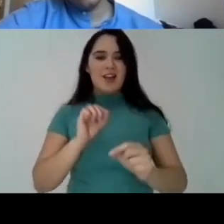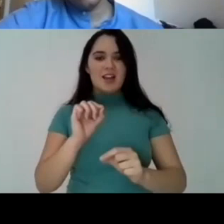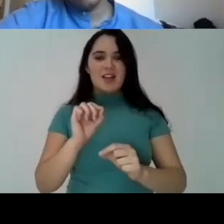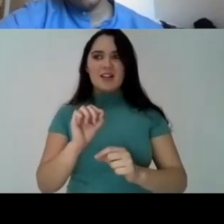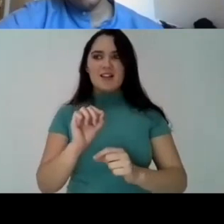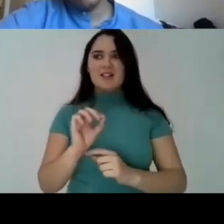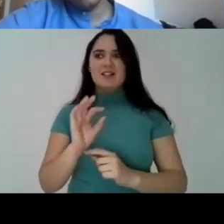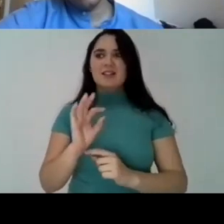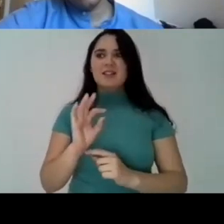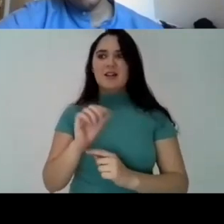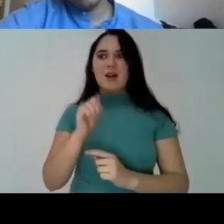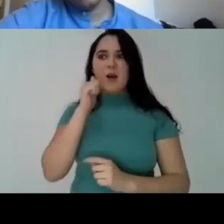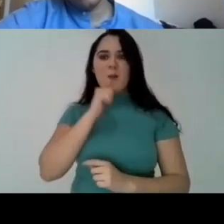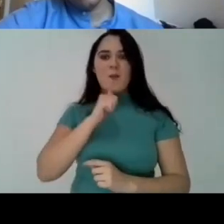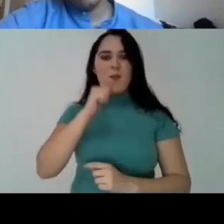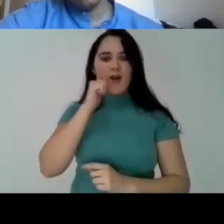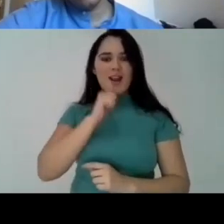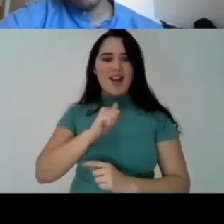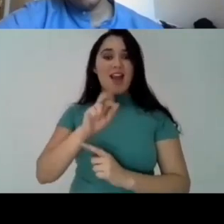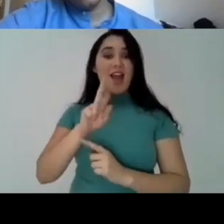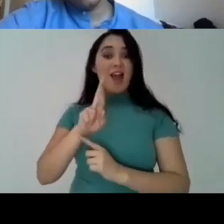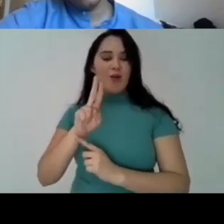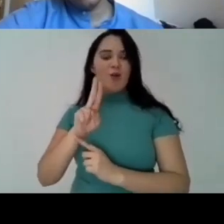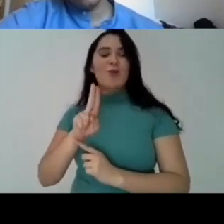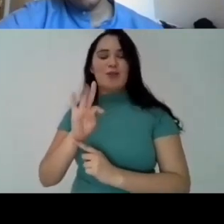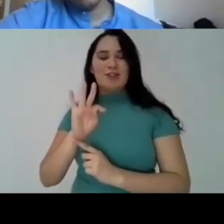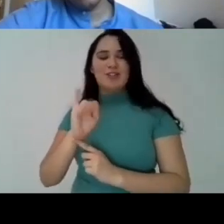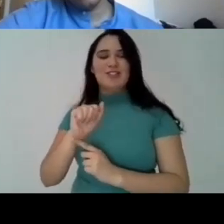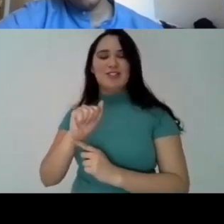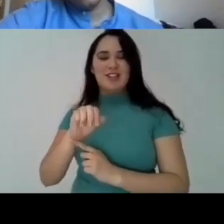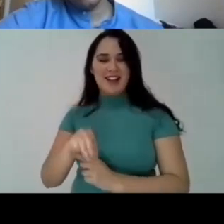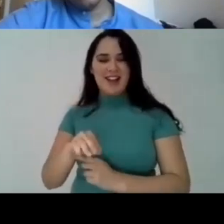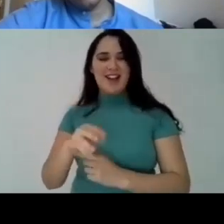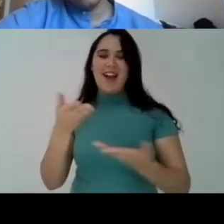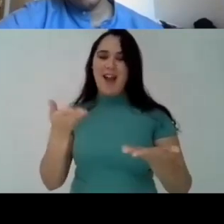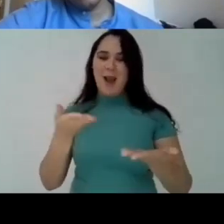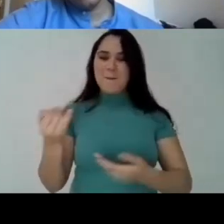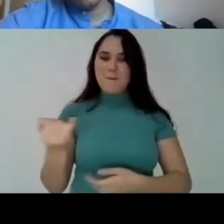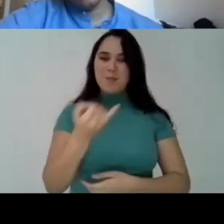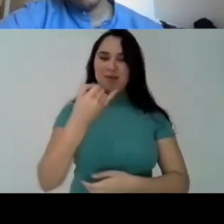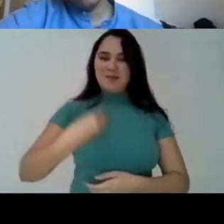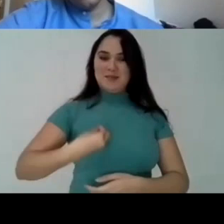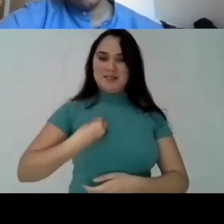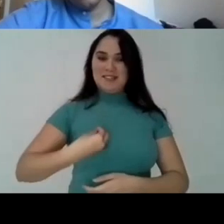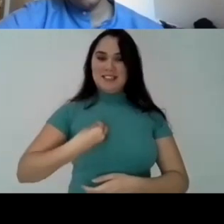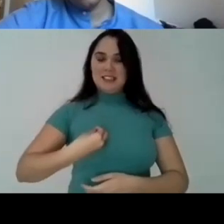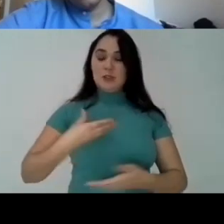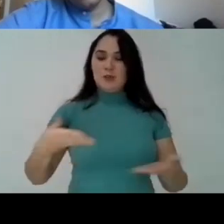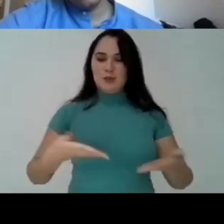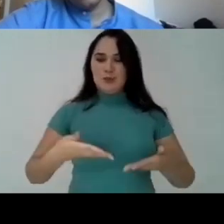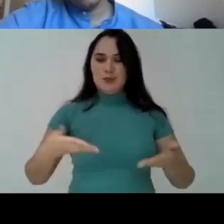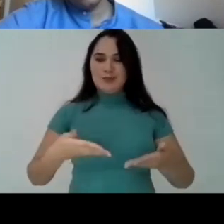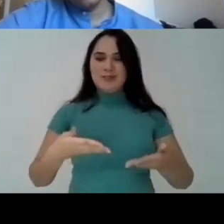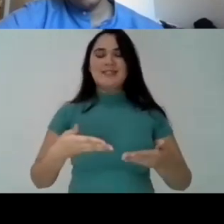a hutian who is a representative of the indigenous movement